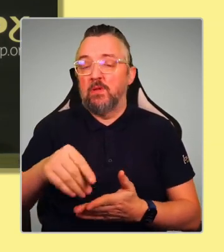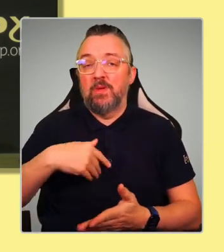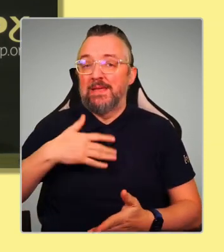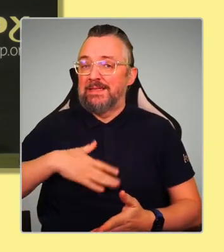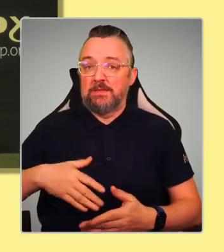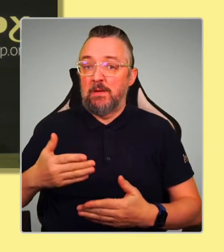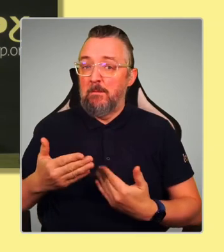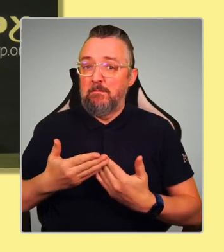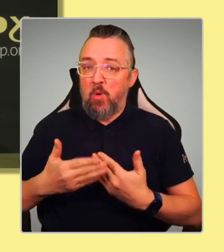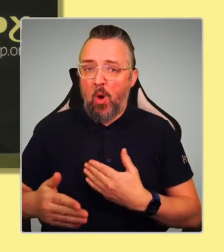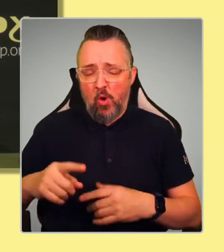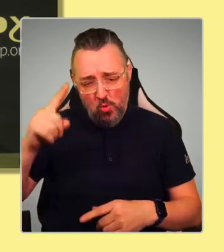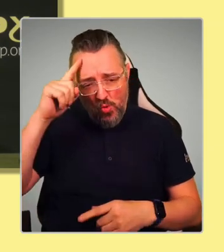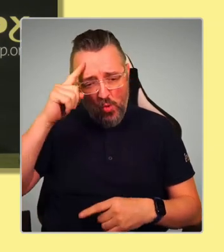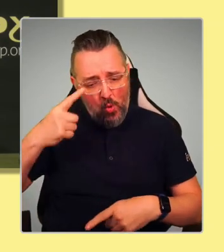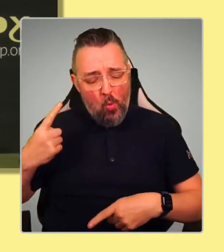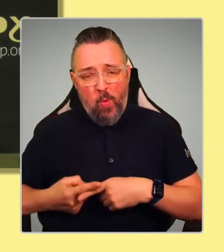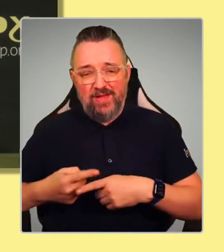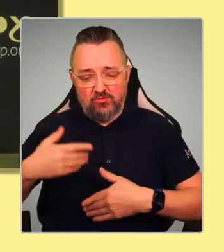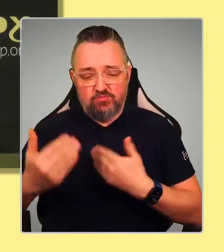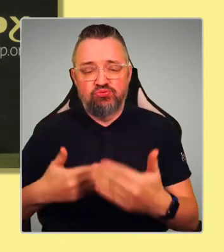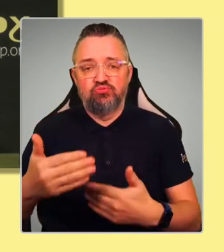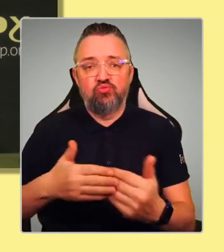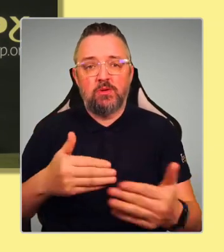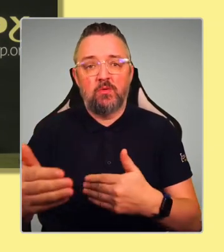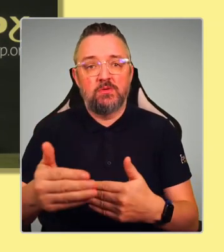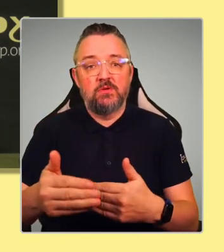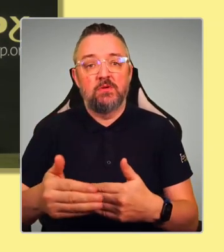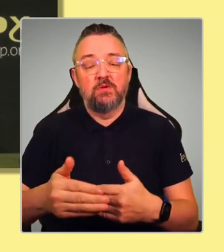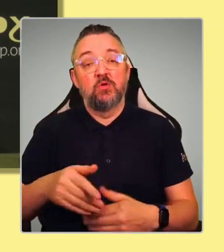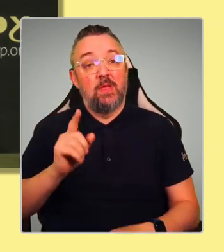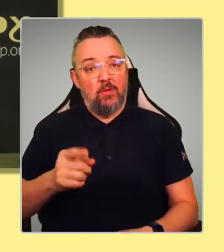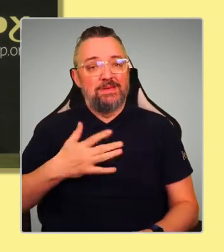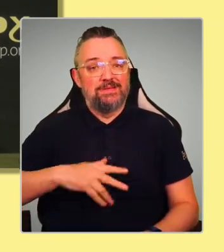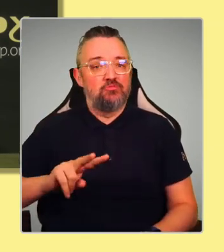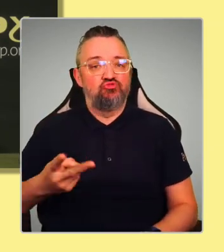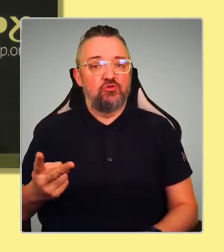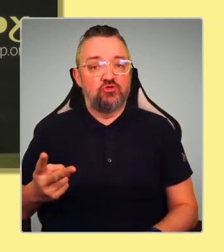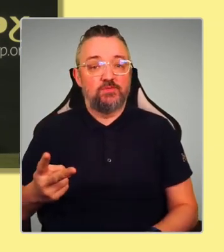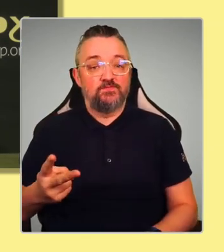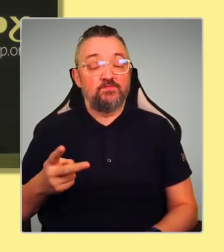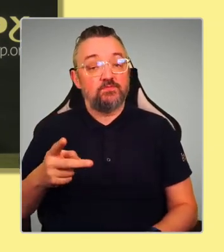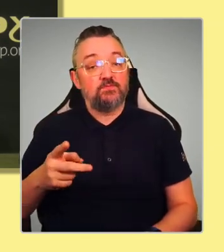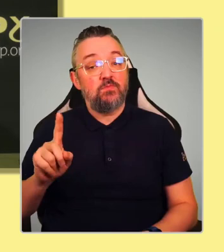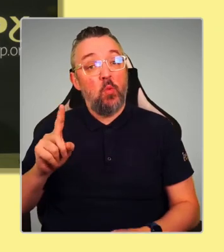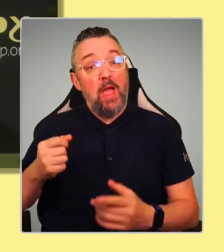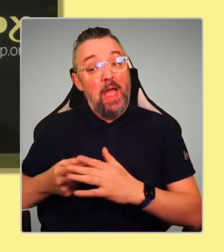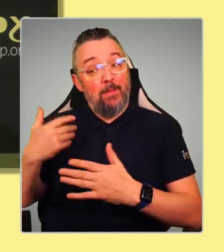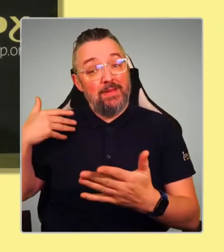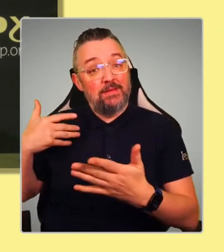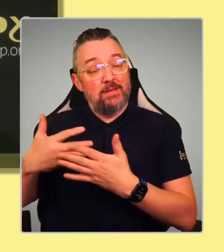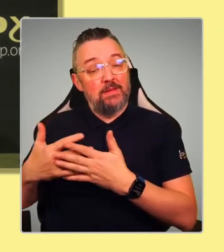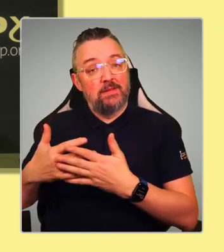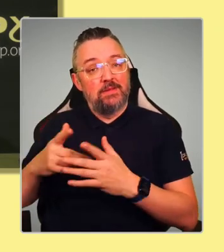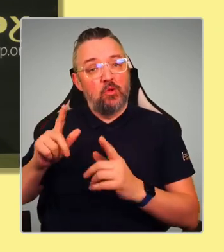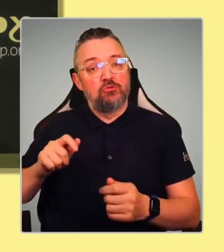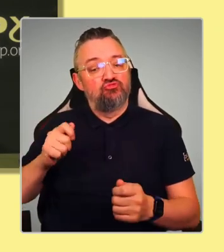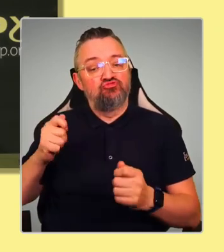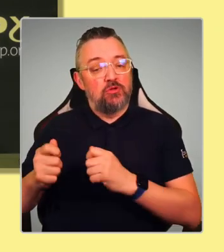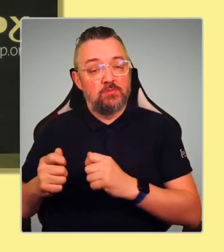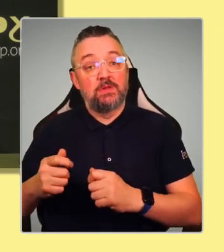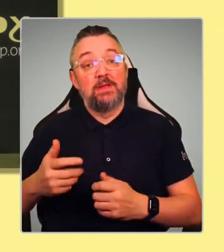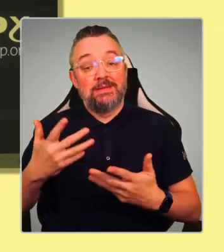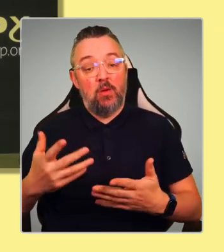prosperous economy. And so changing tack on those issues. So the recipe hasn't changed. But this is an opportunity for a frank